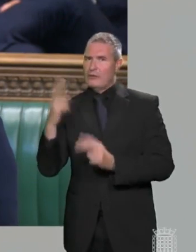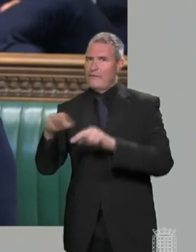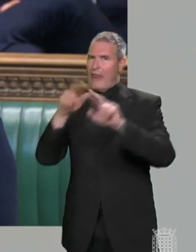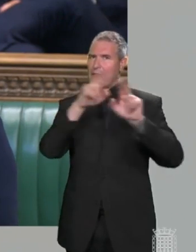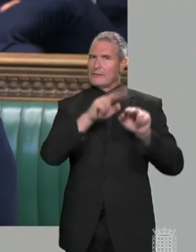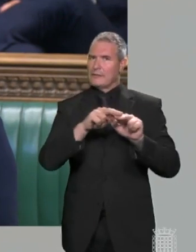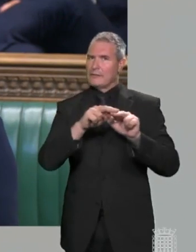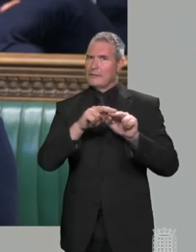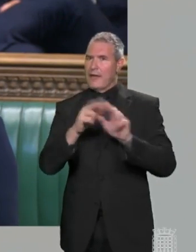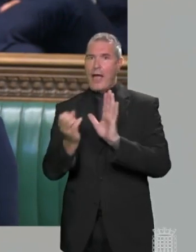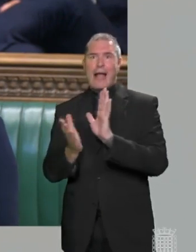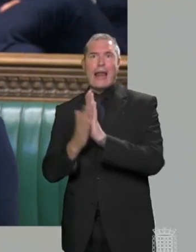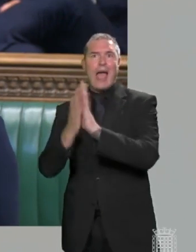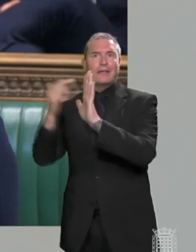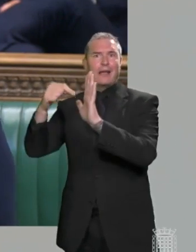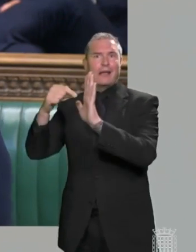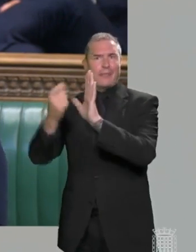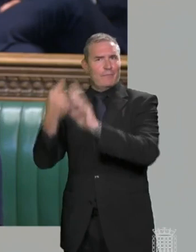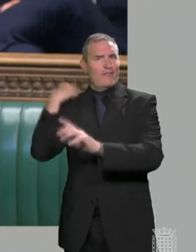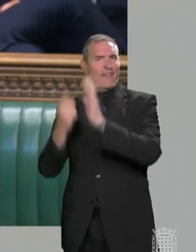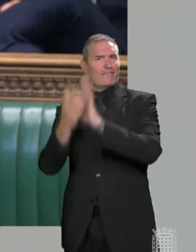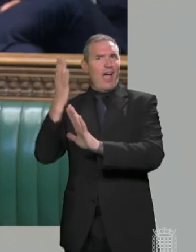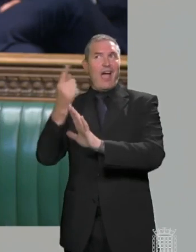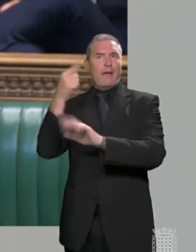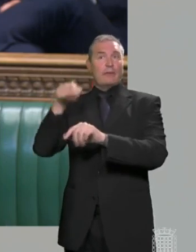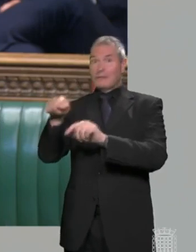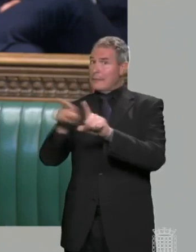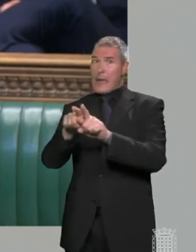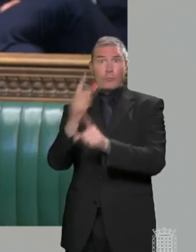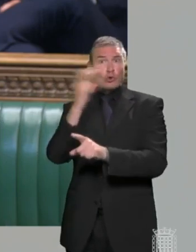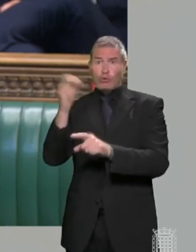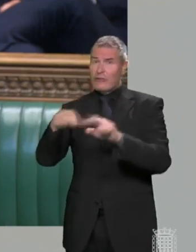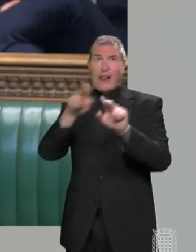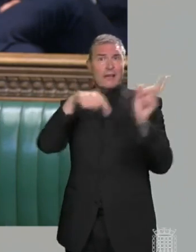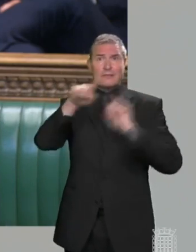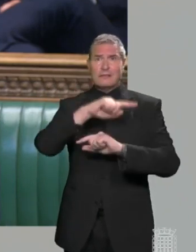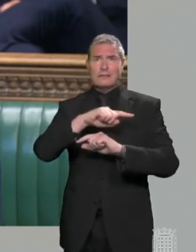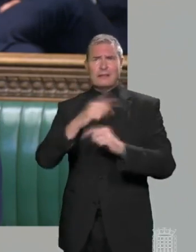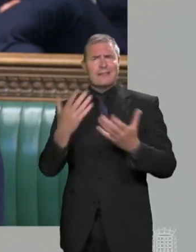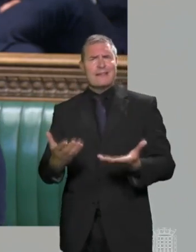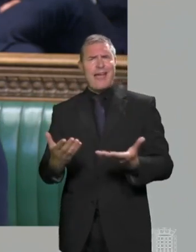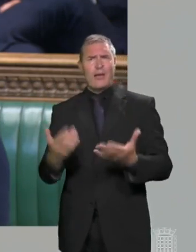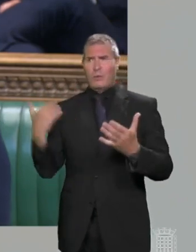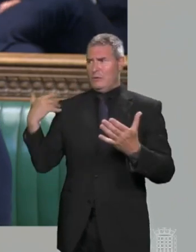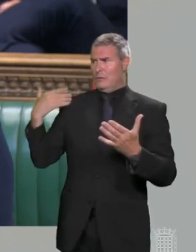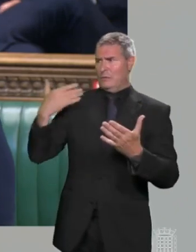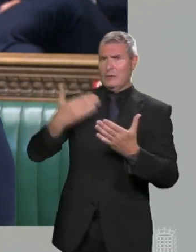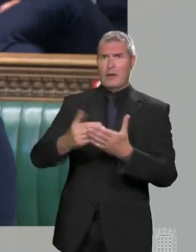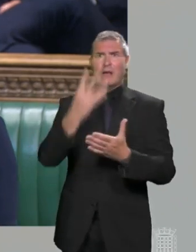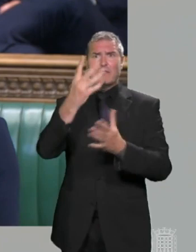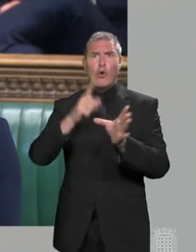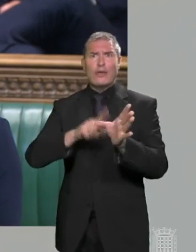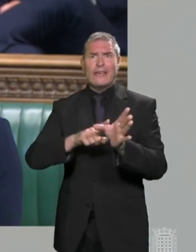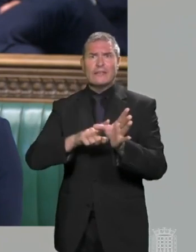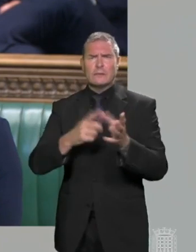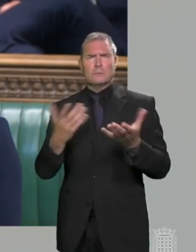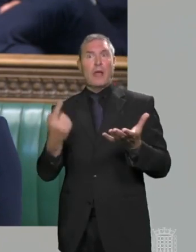fitted with Grenfell-style cladding. I ask the Prime Minister, why is it that four years after the Grenfell tragedy took